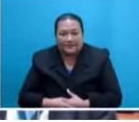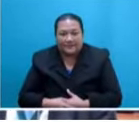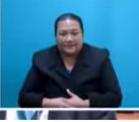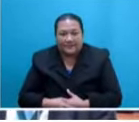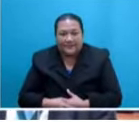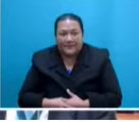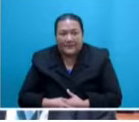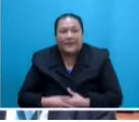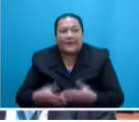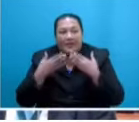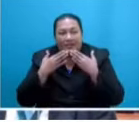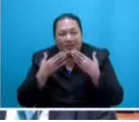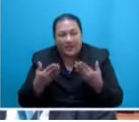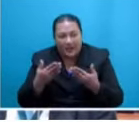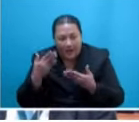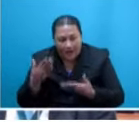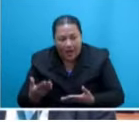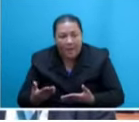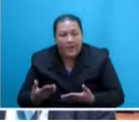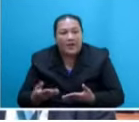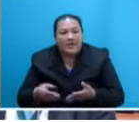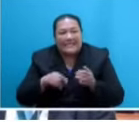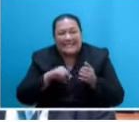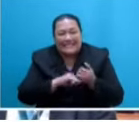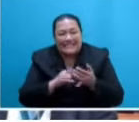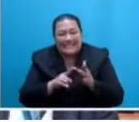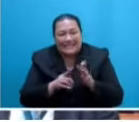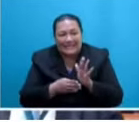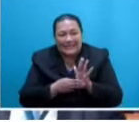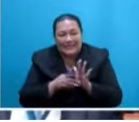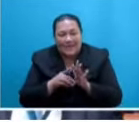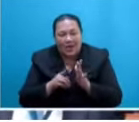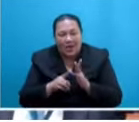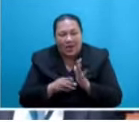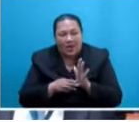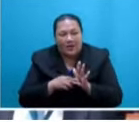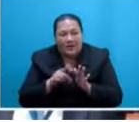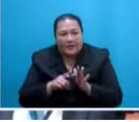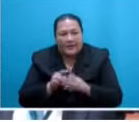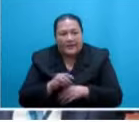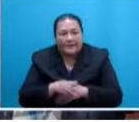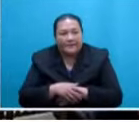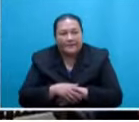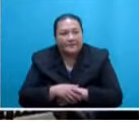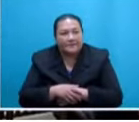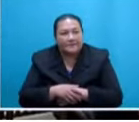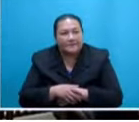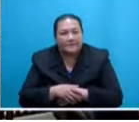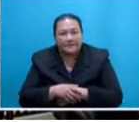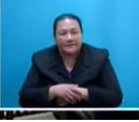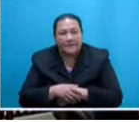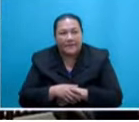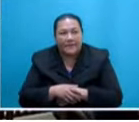I thank the honorable Simeone Rusova for his contribution to the debate on the President's address.